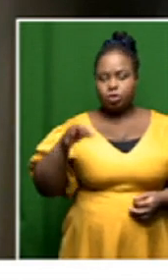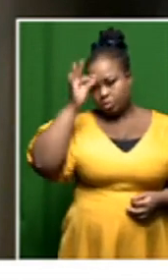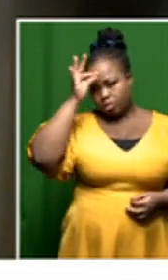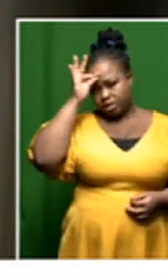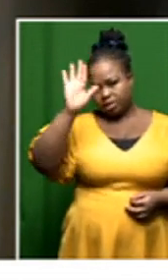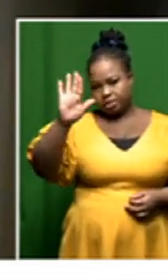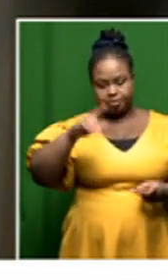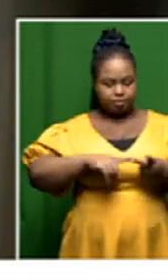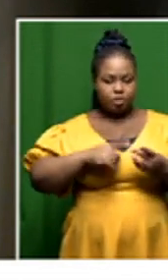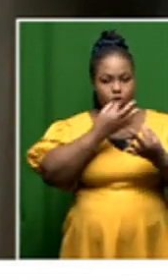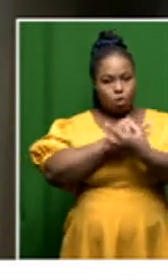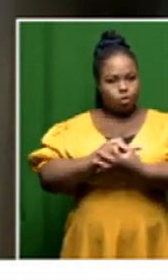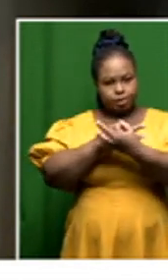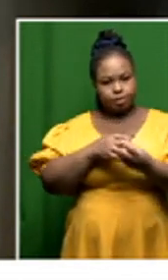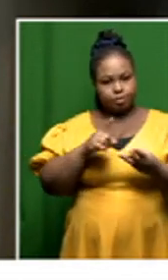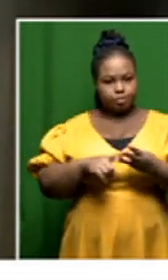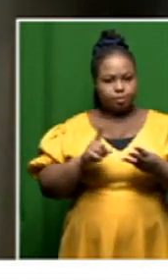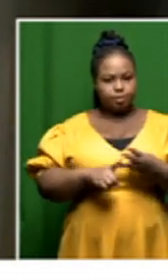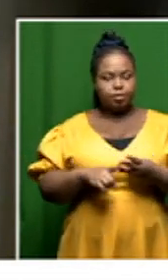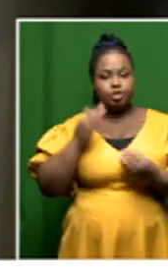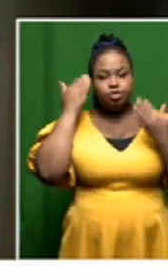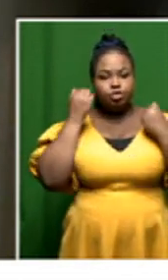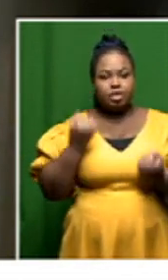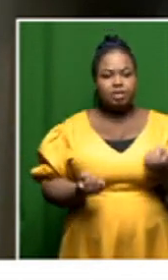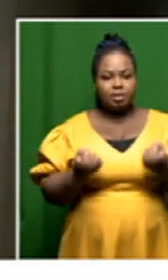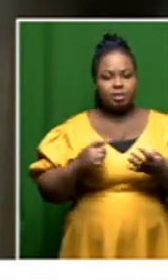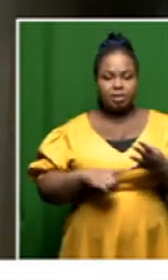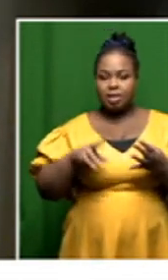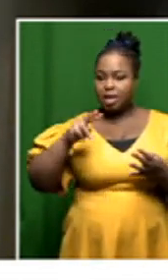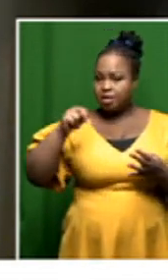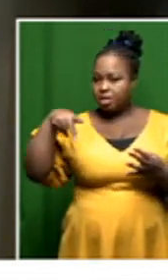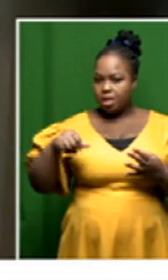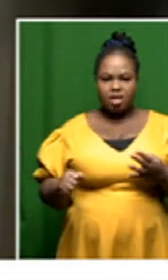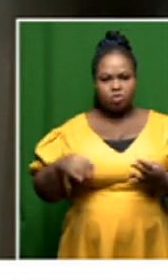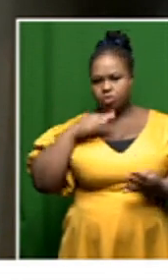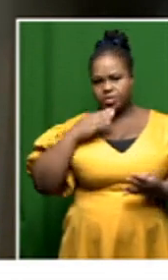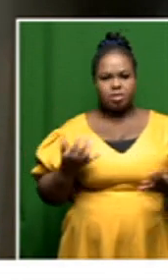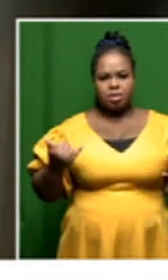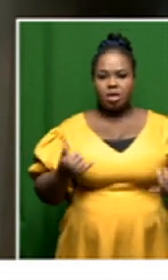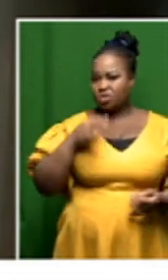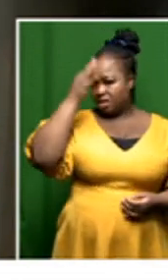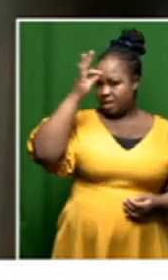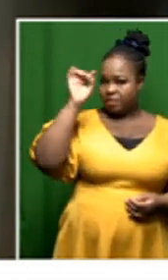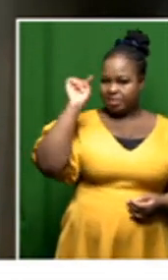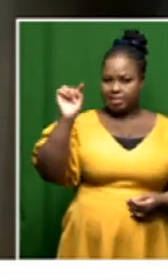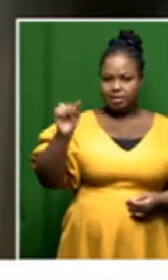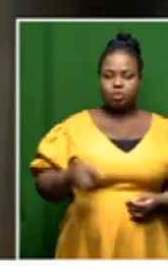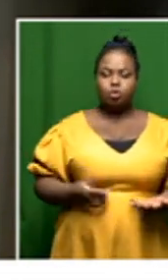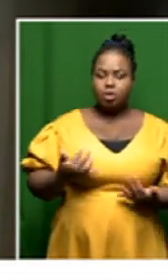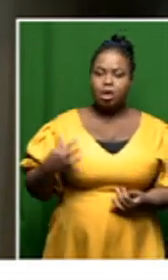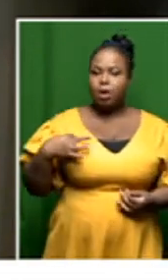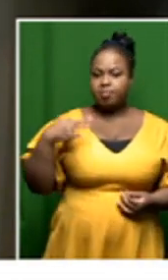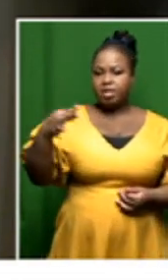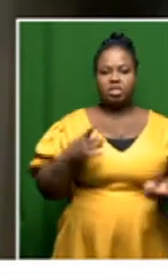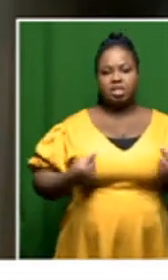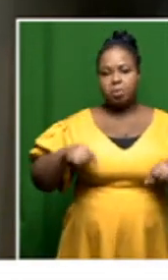police is the hawks the ministry of justice and the npa meaning that the state is opposing our